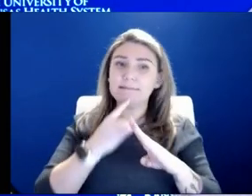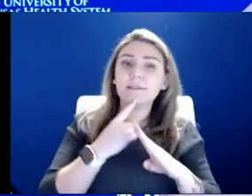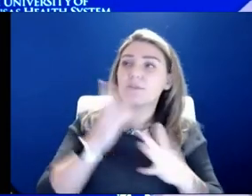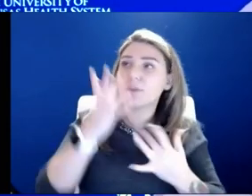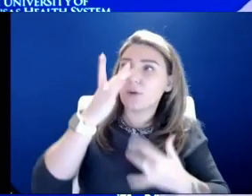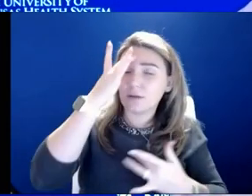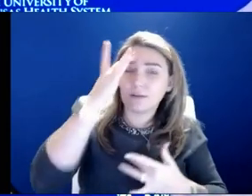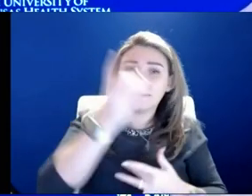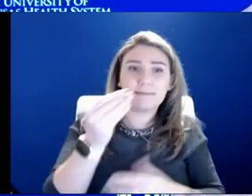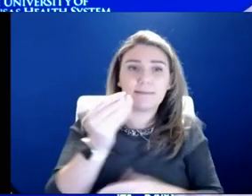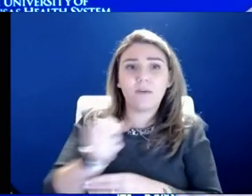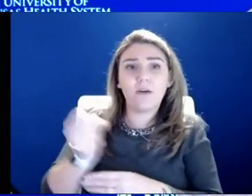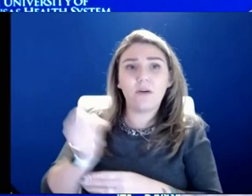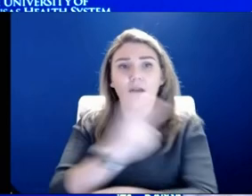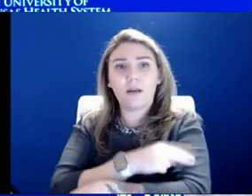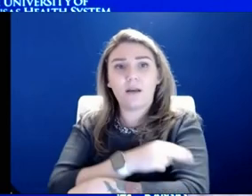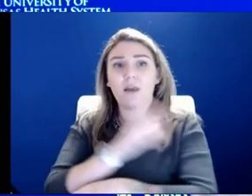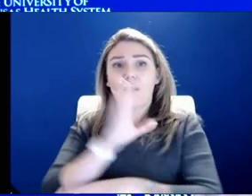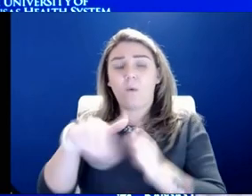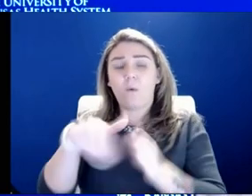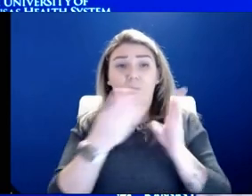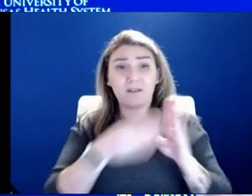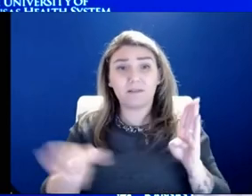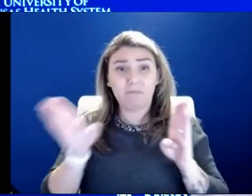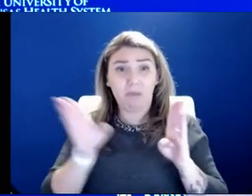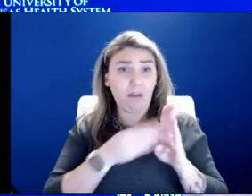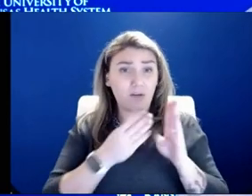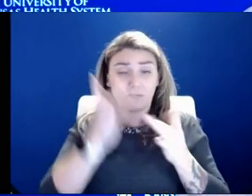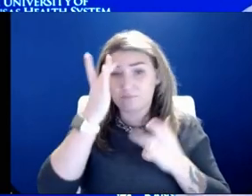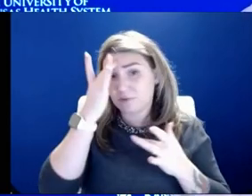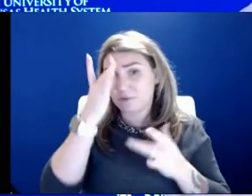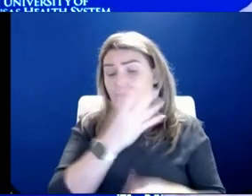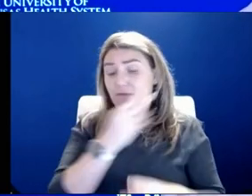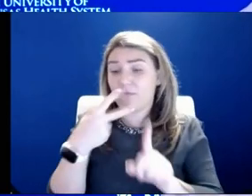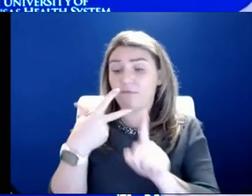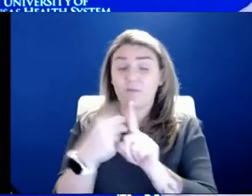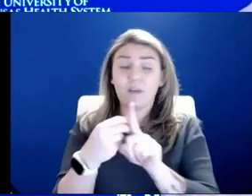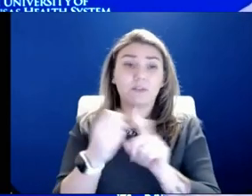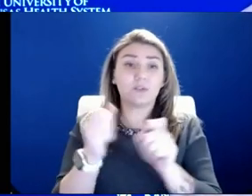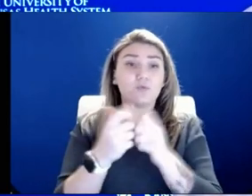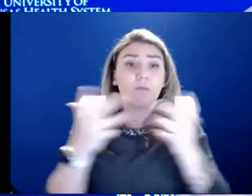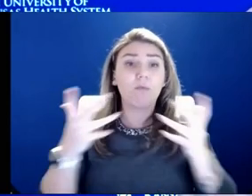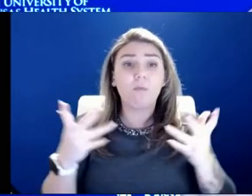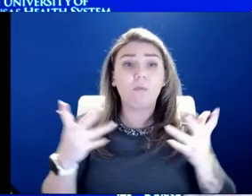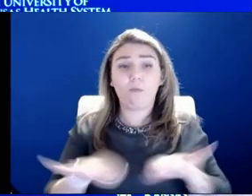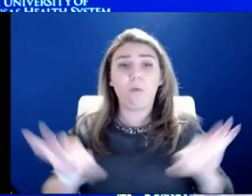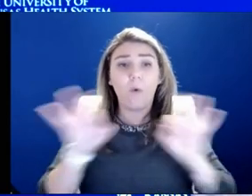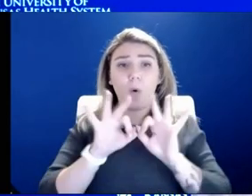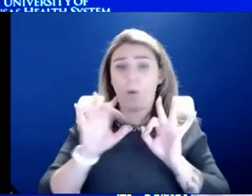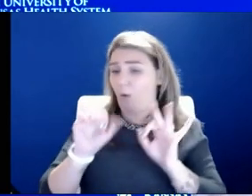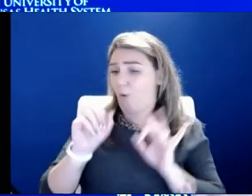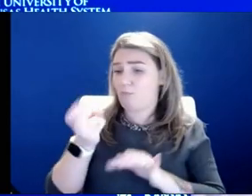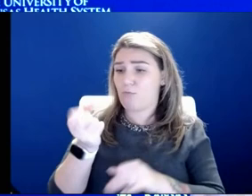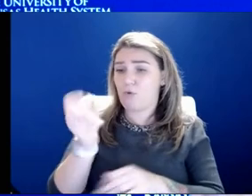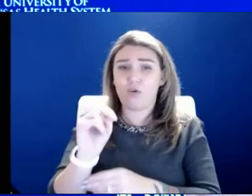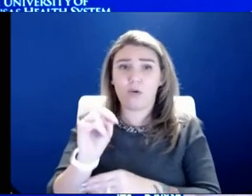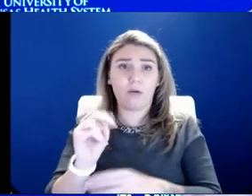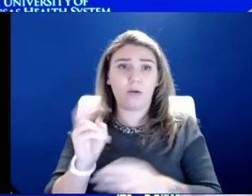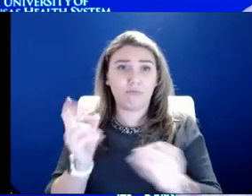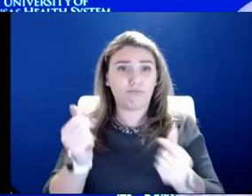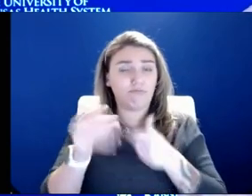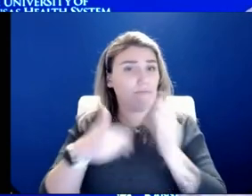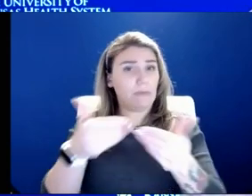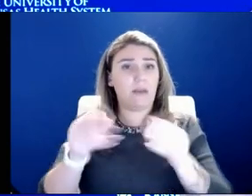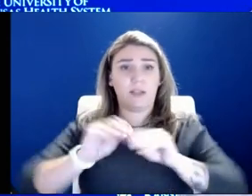the whole spectrum of disease. Really, if you will, vaccination is so important. We know that Omicron is going rapidly and spreading throughout the